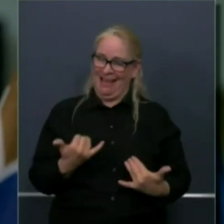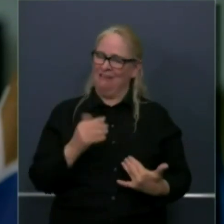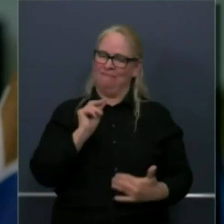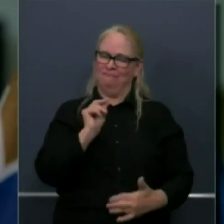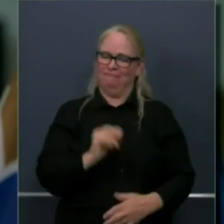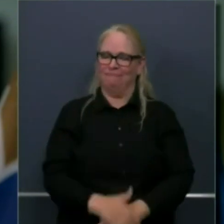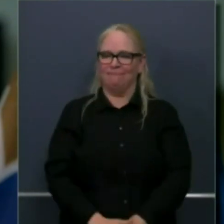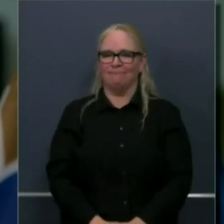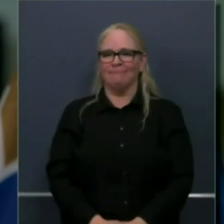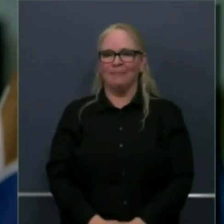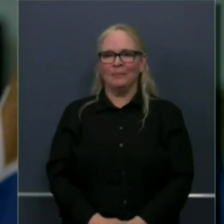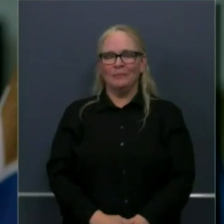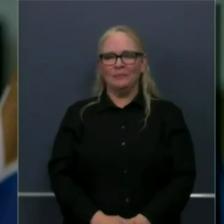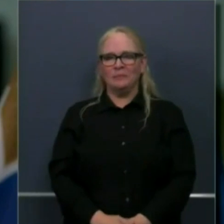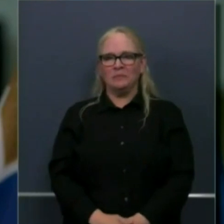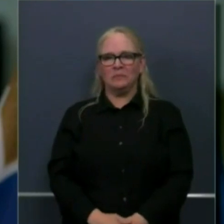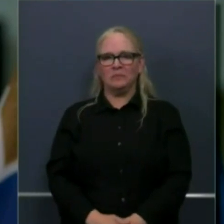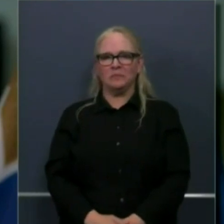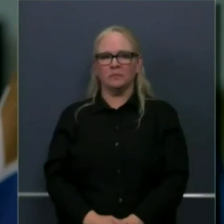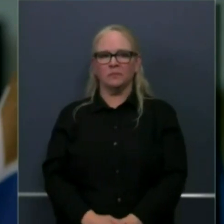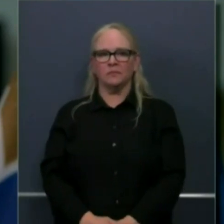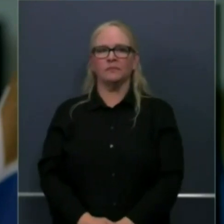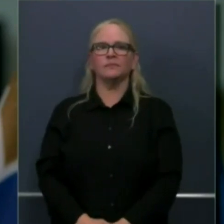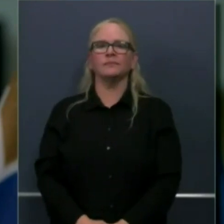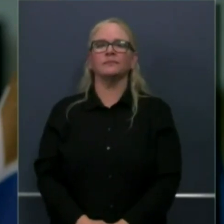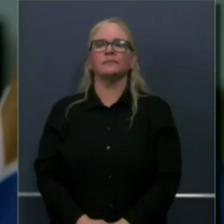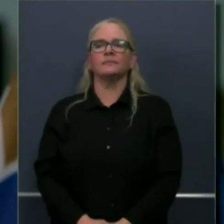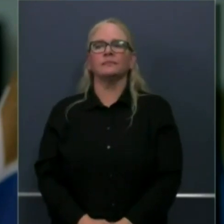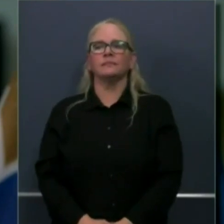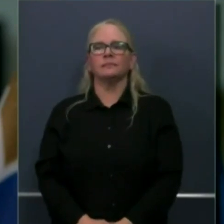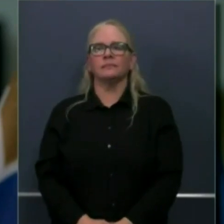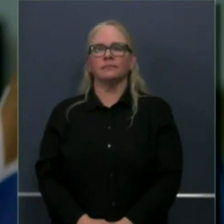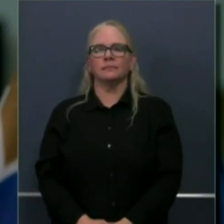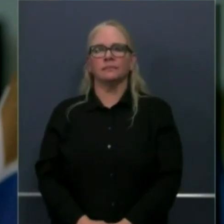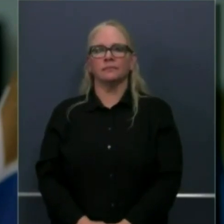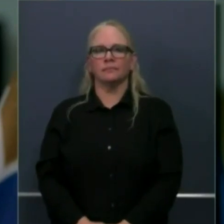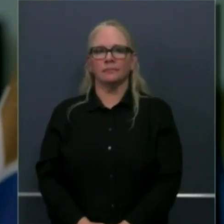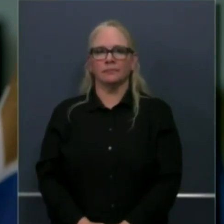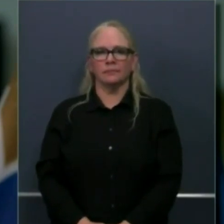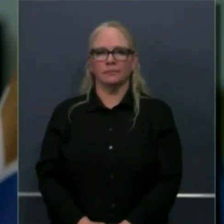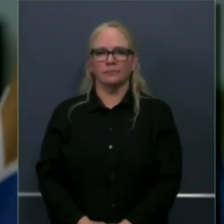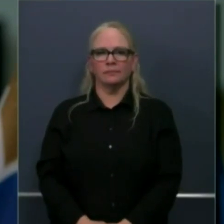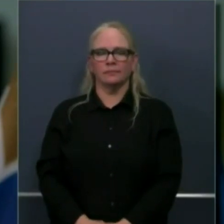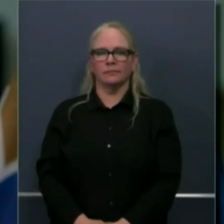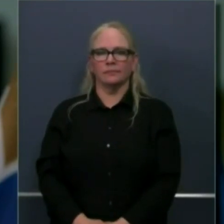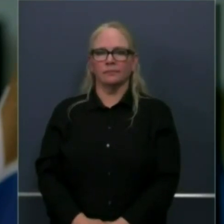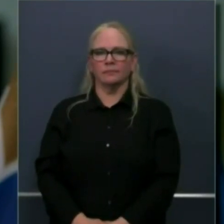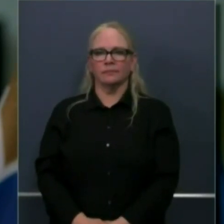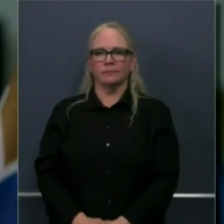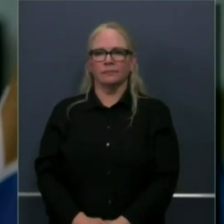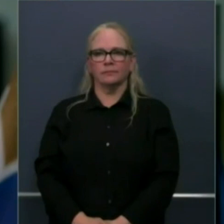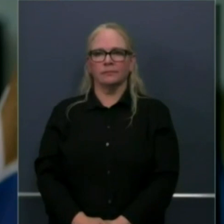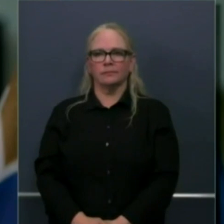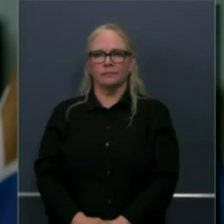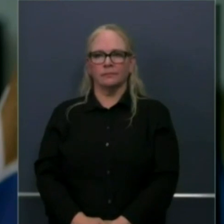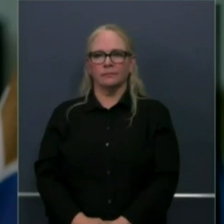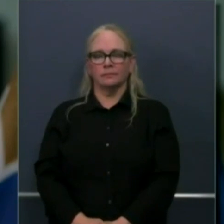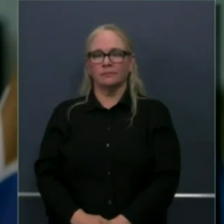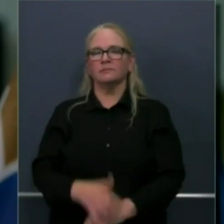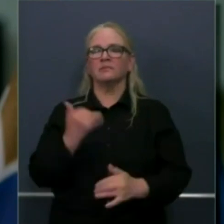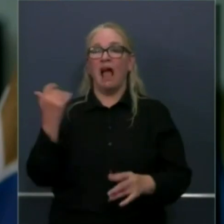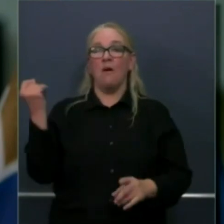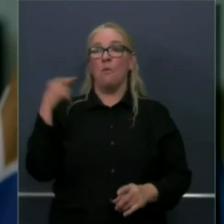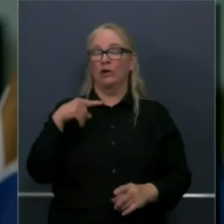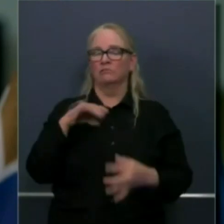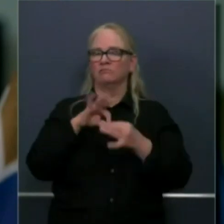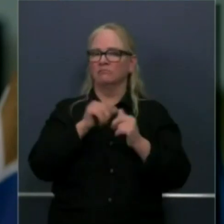Governor, on the restaurant front, after talking with owners, there's a collective concern about the challenge of potentially bringing employees back, given that